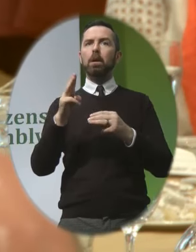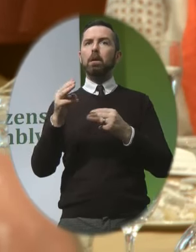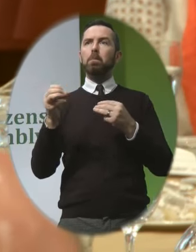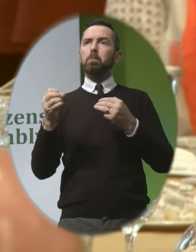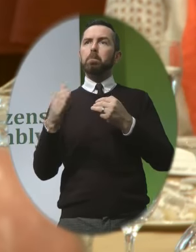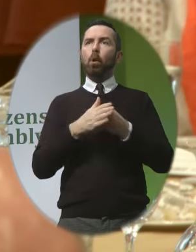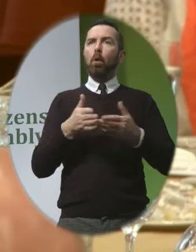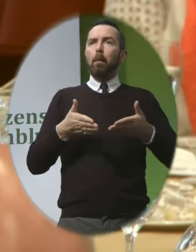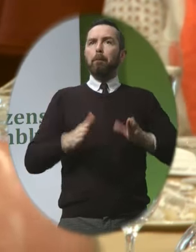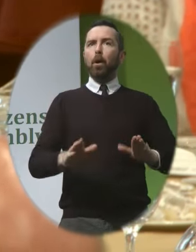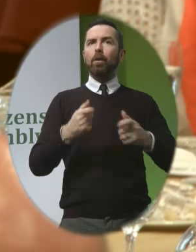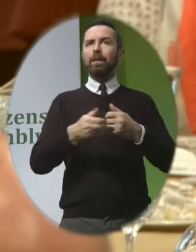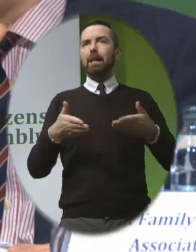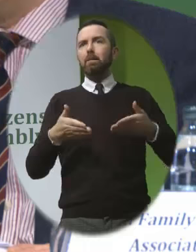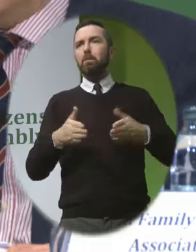organisation?